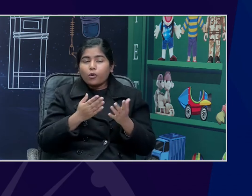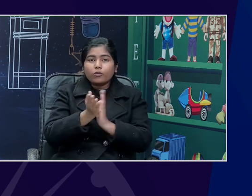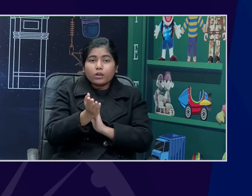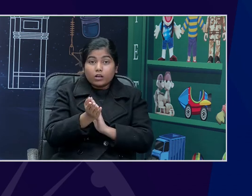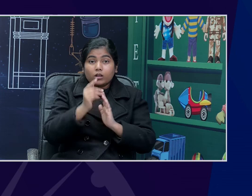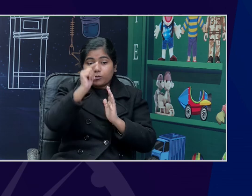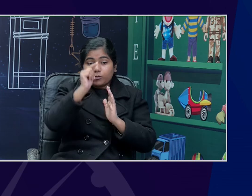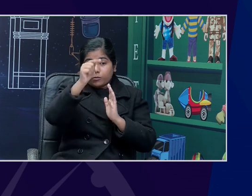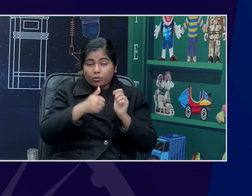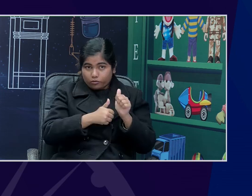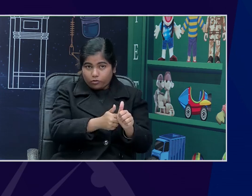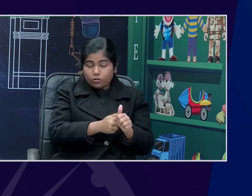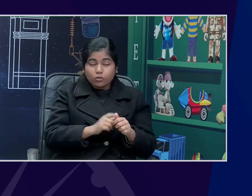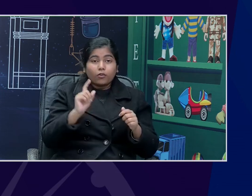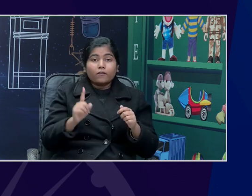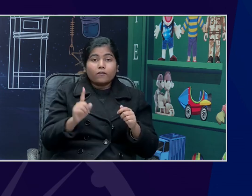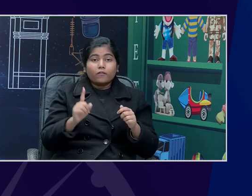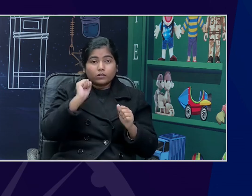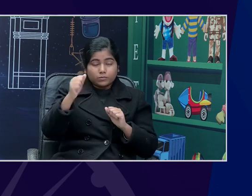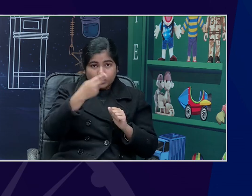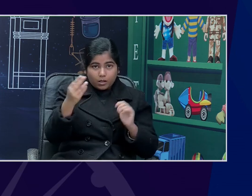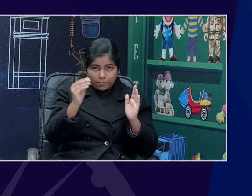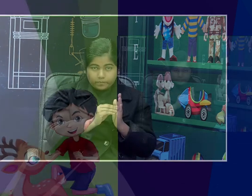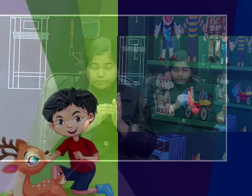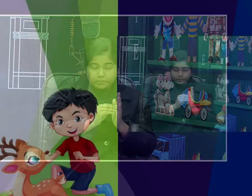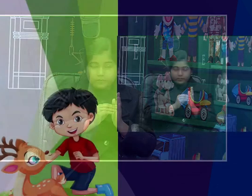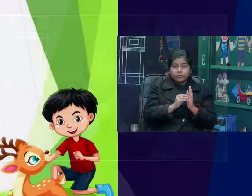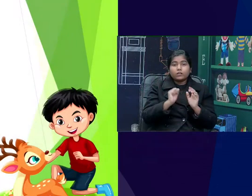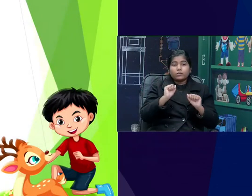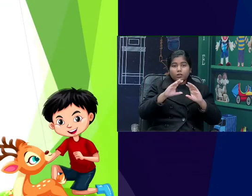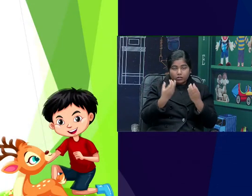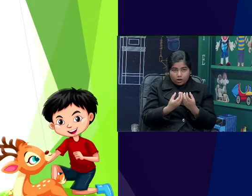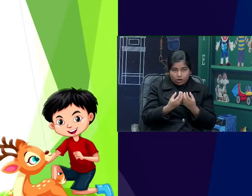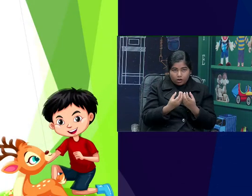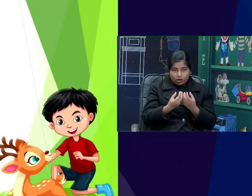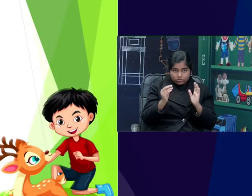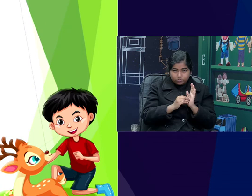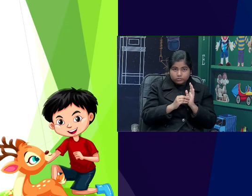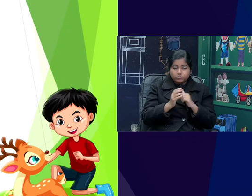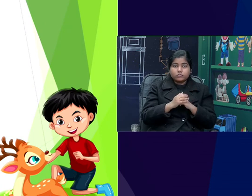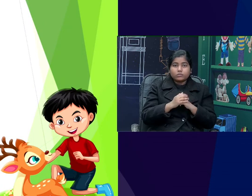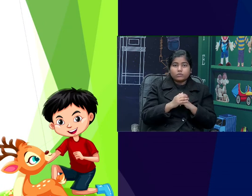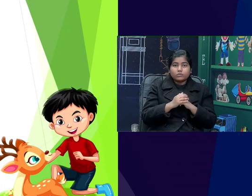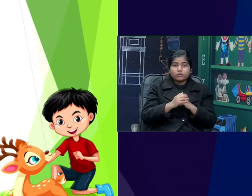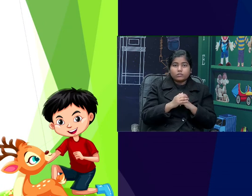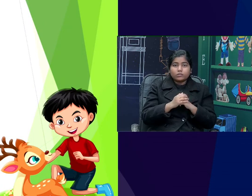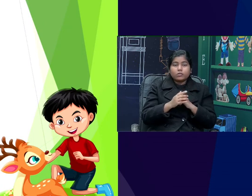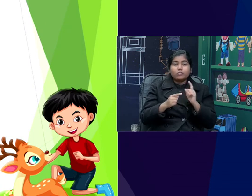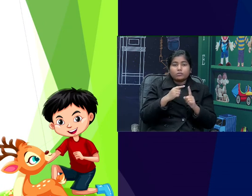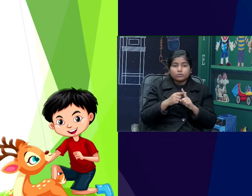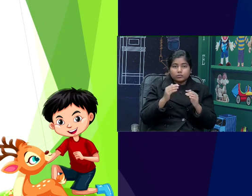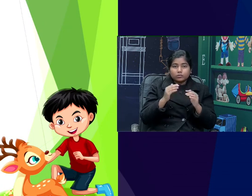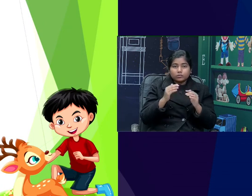You will your student's name and you will mention your and then